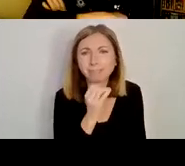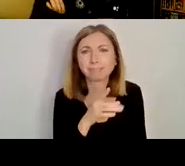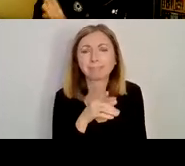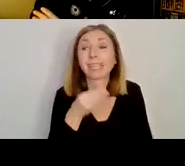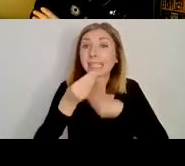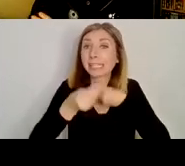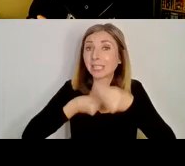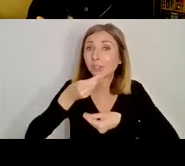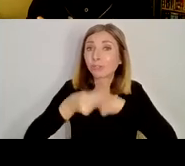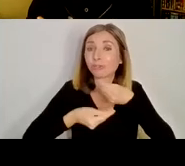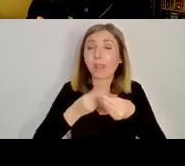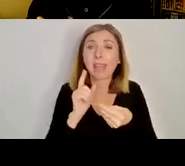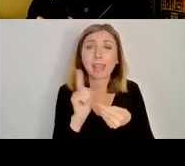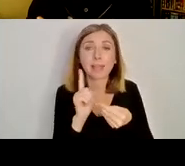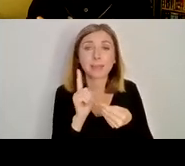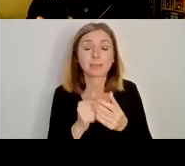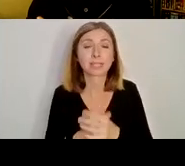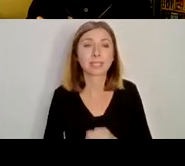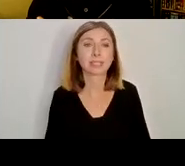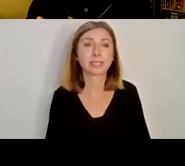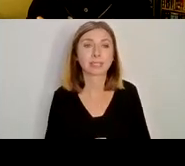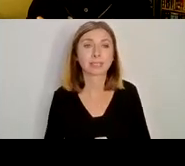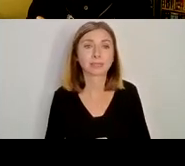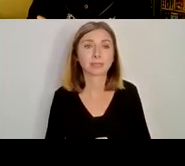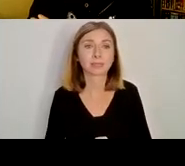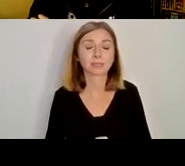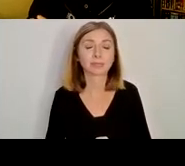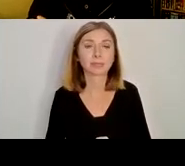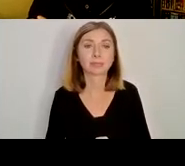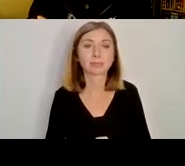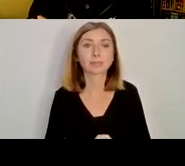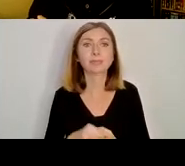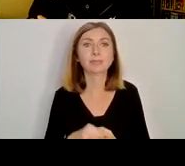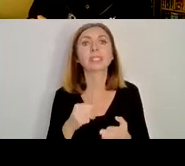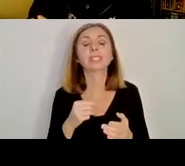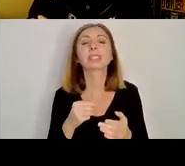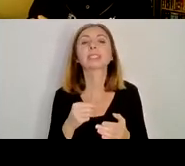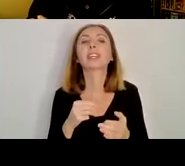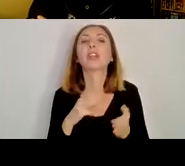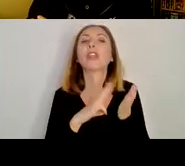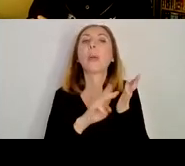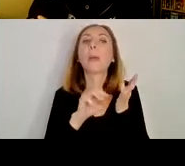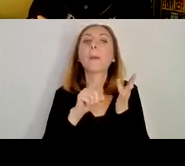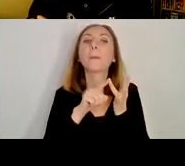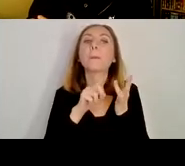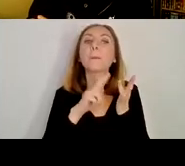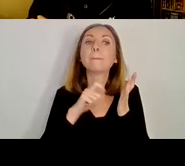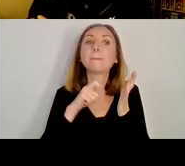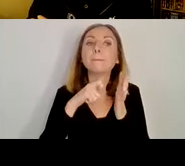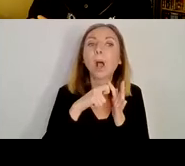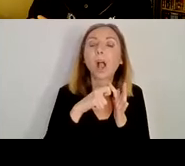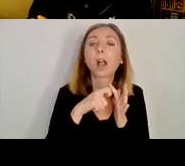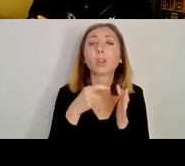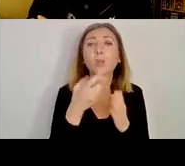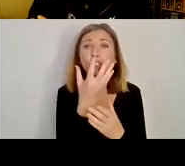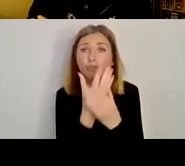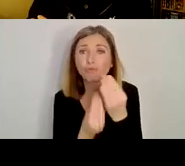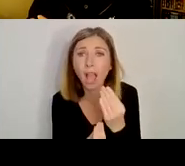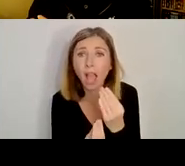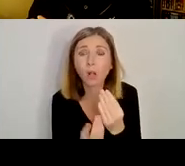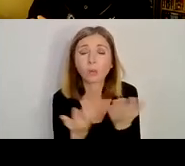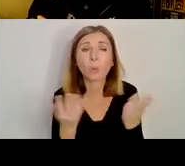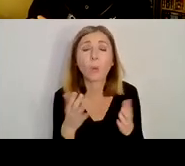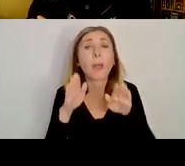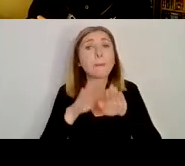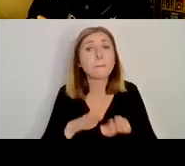as you can see, the monks of Covgal who drown in Belfast